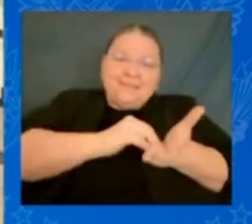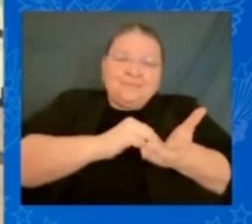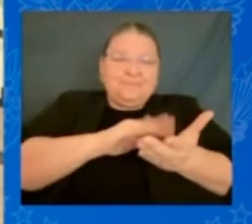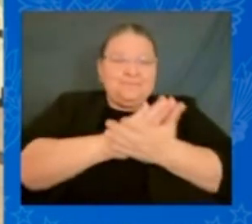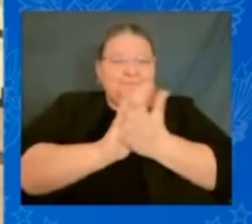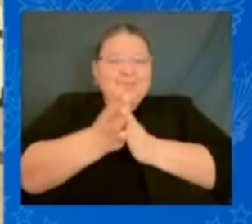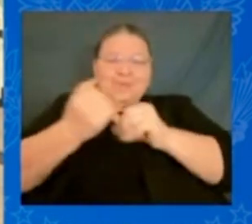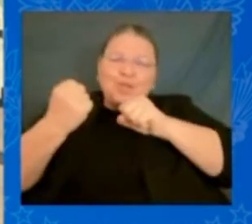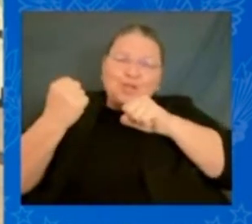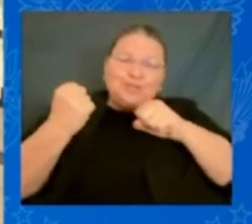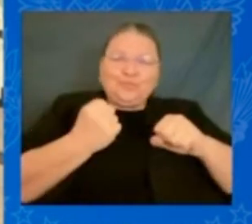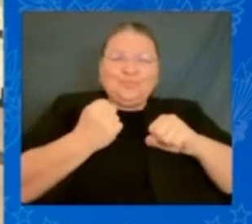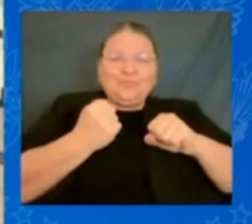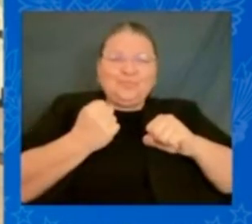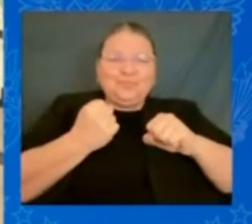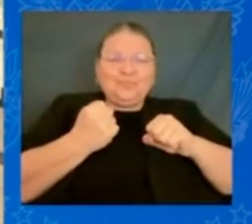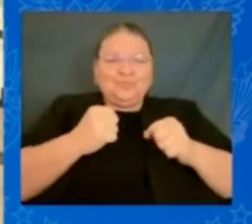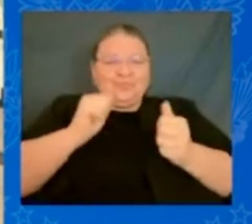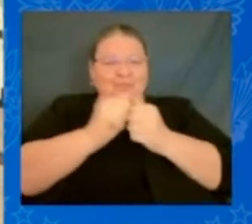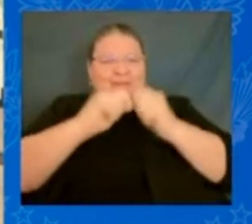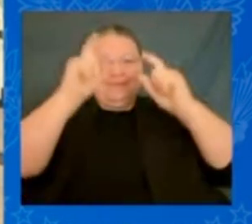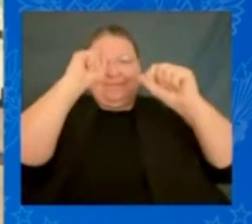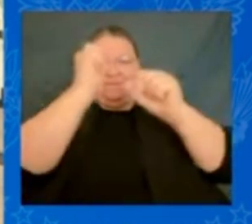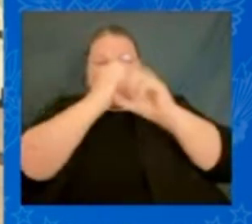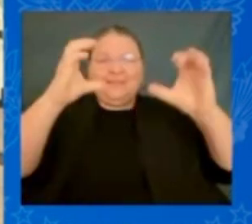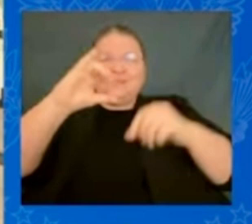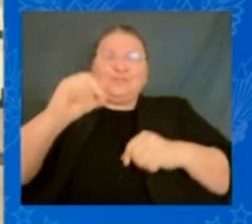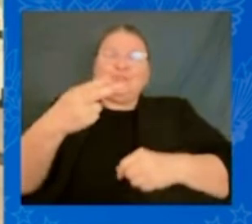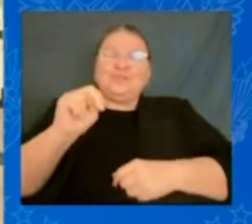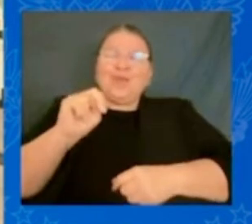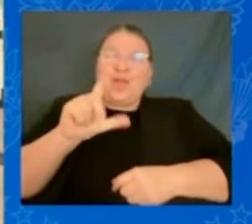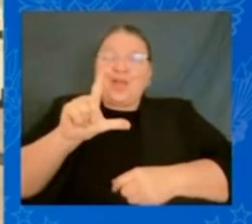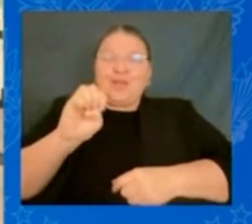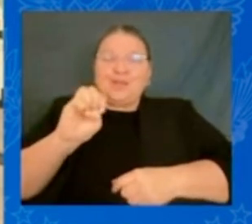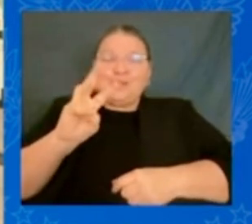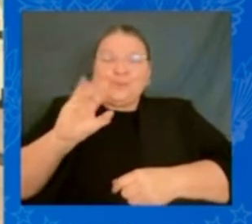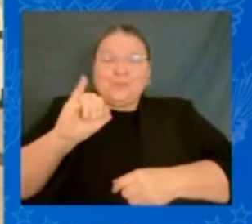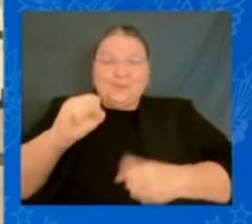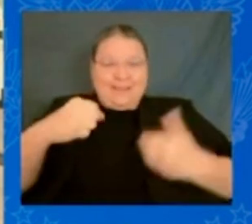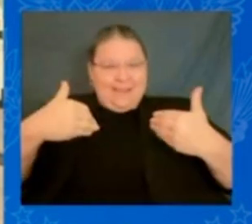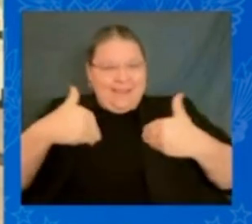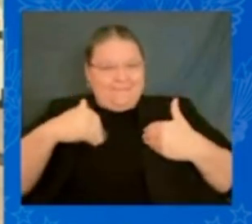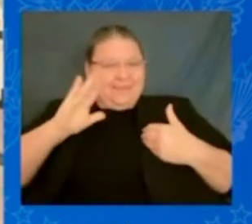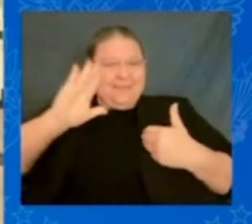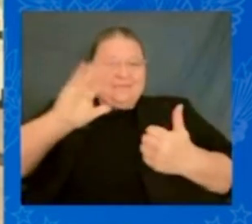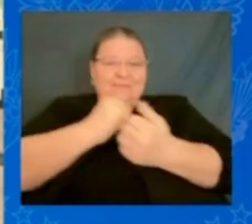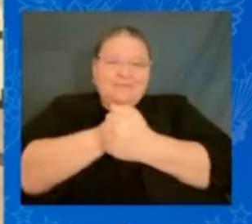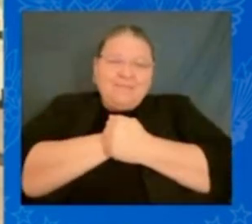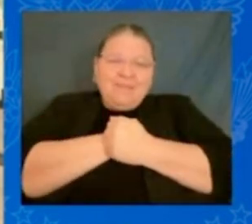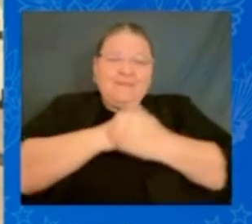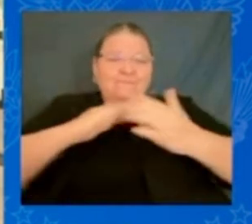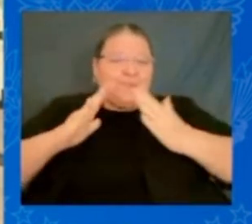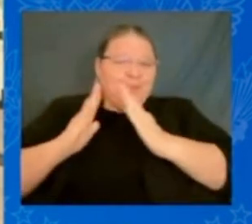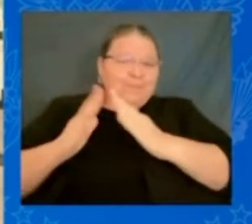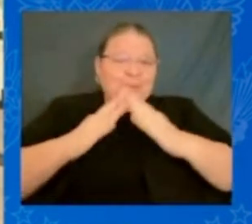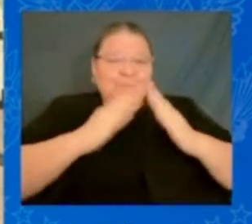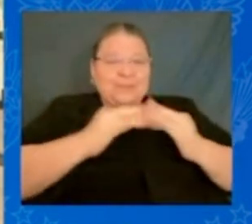Lewis had of a beloved community you know the last time John was here